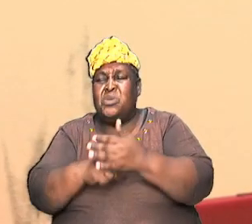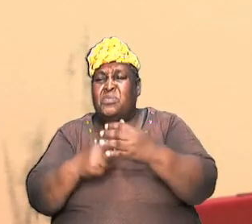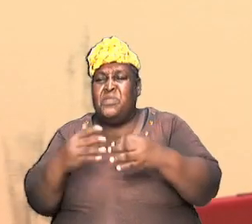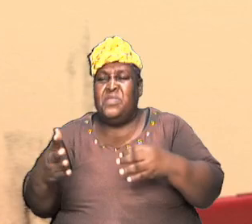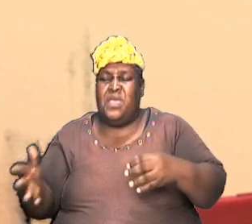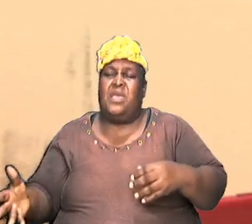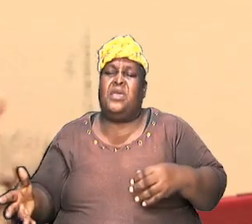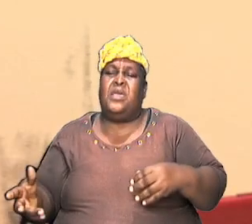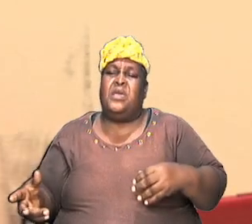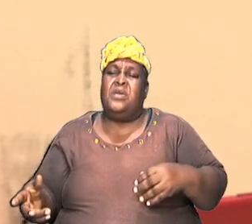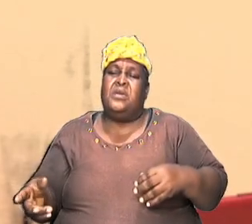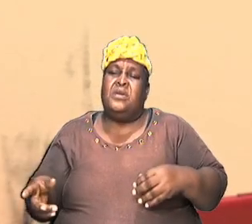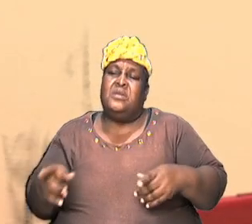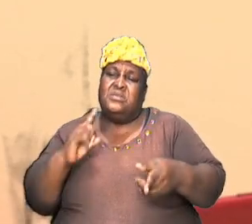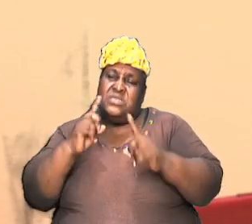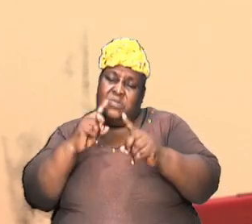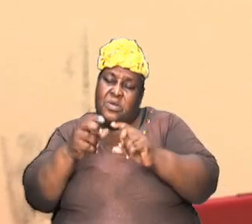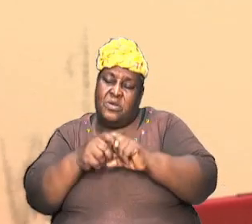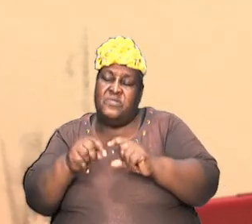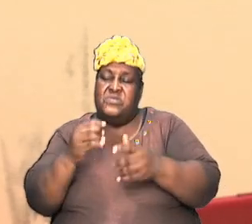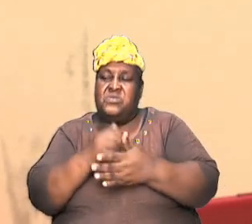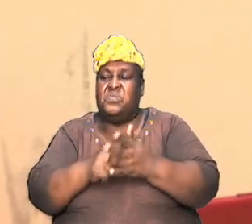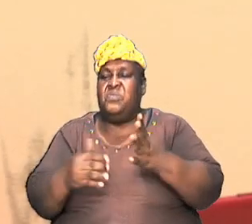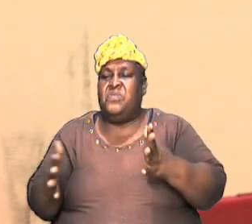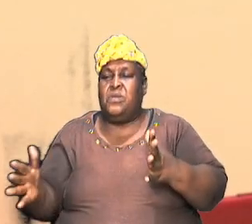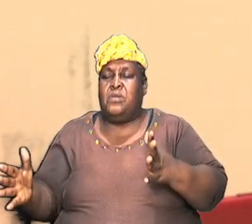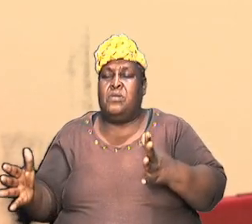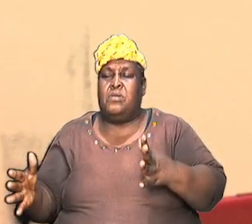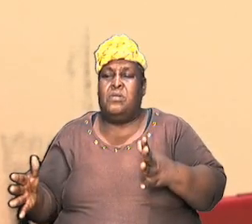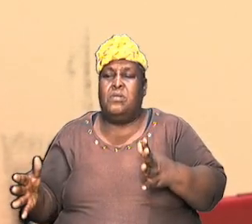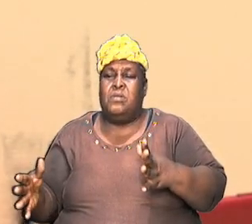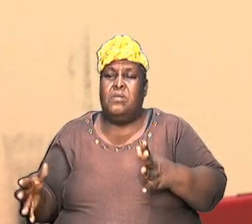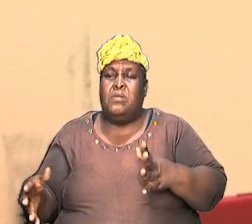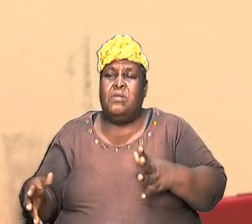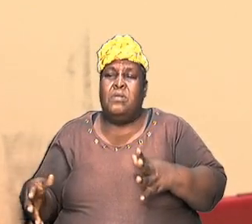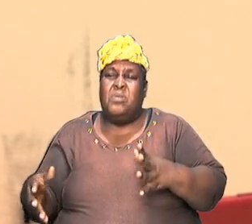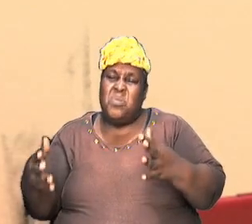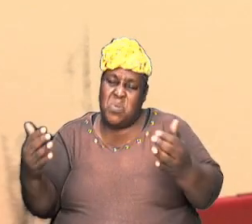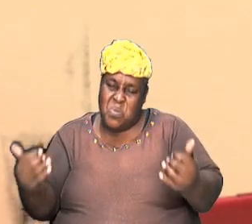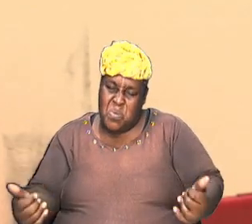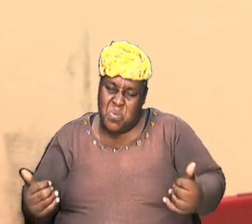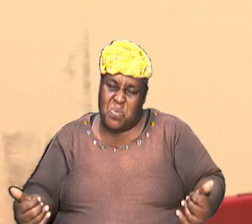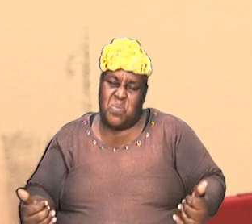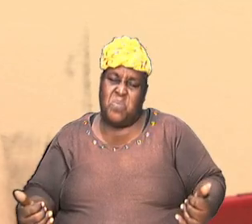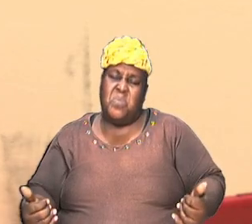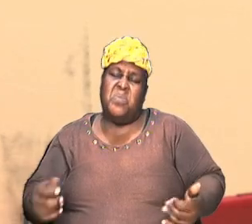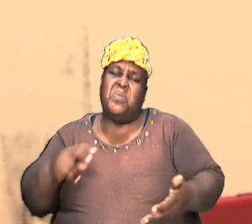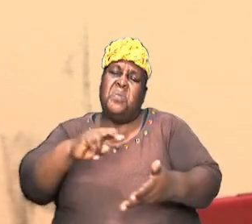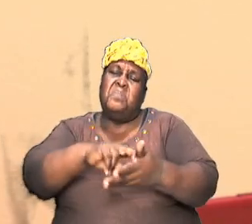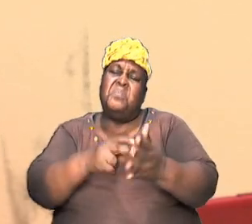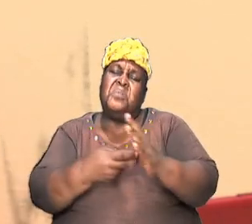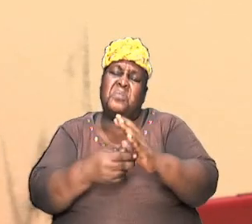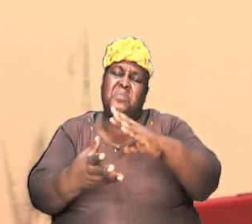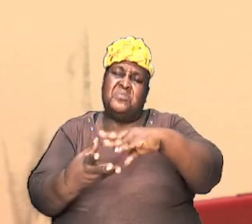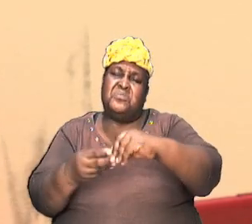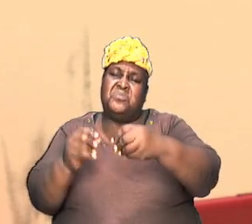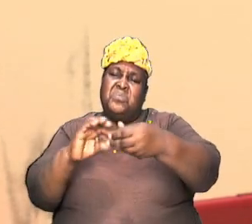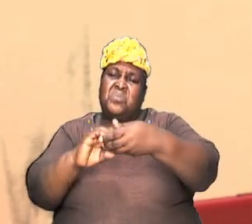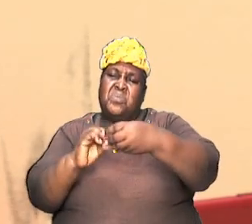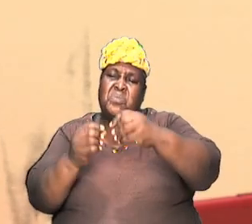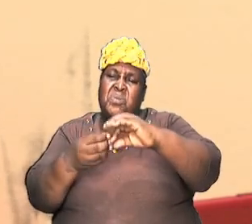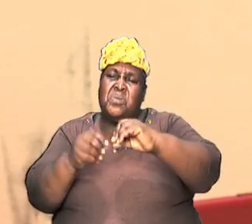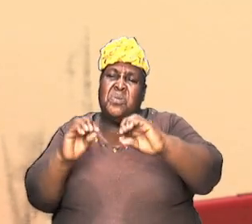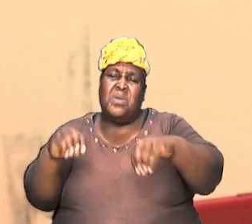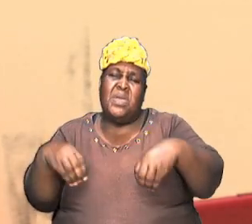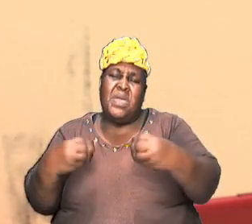points about certain things. So a modern day definition of story gives the